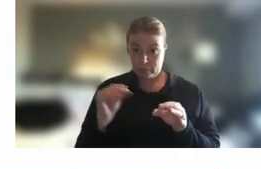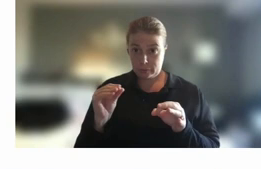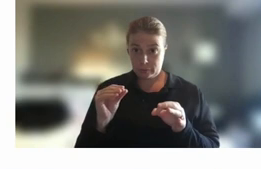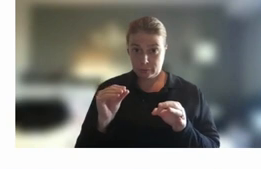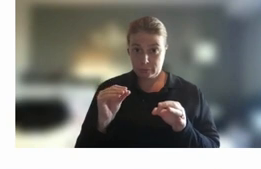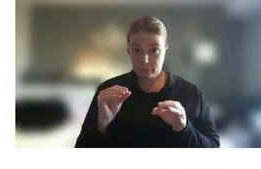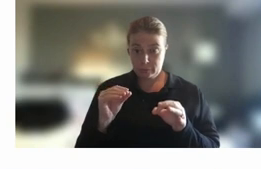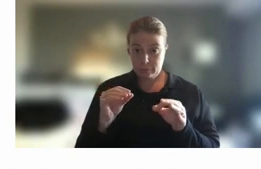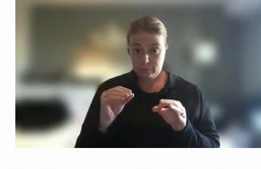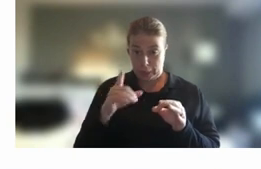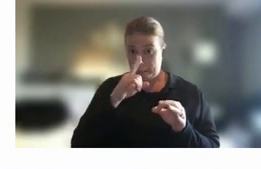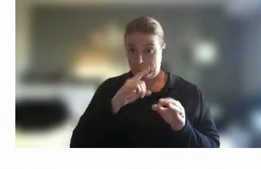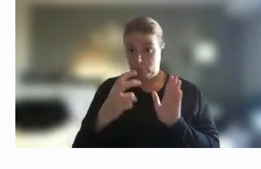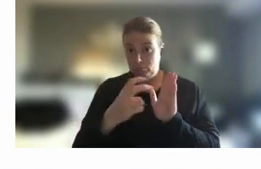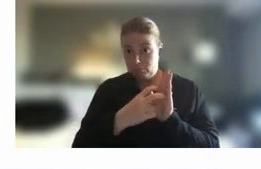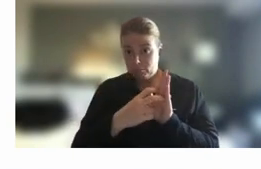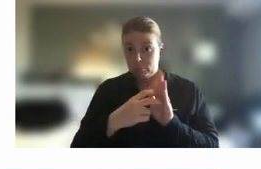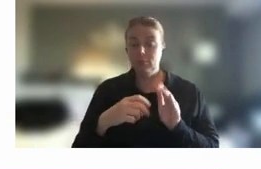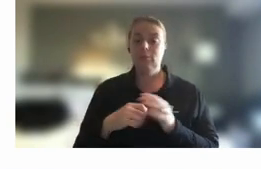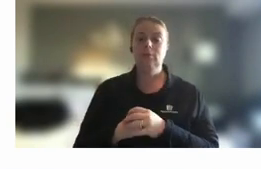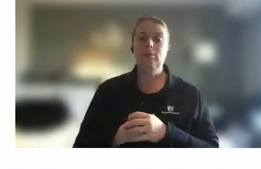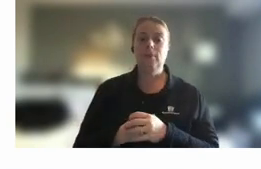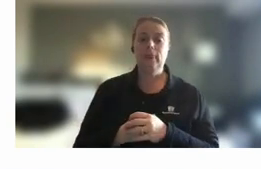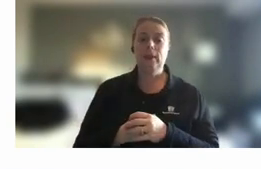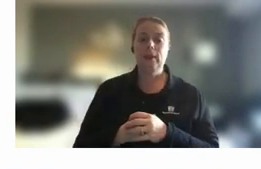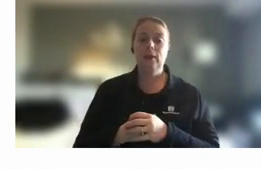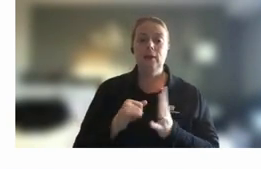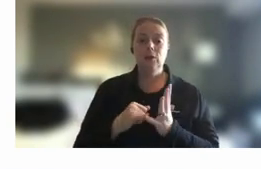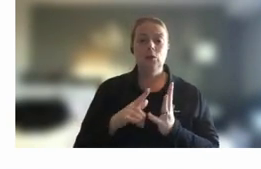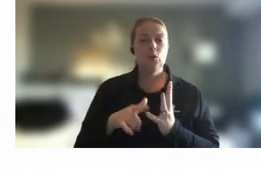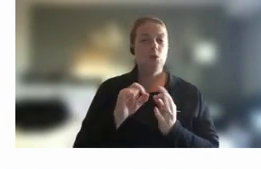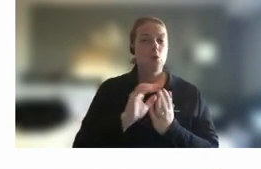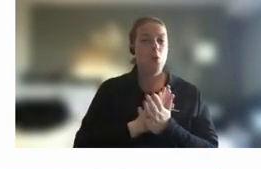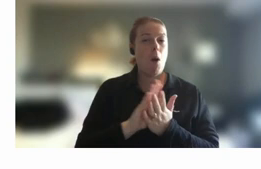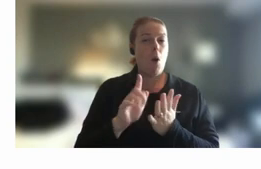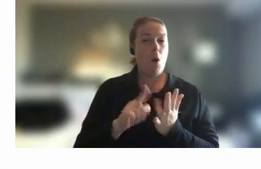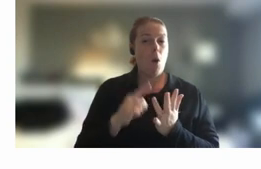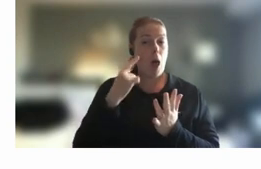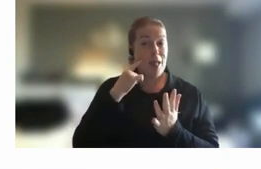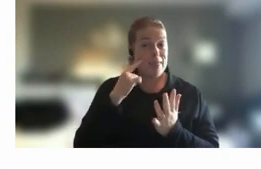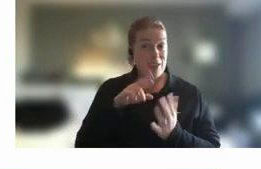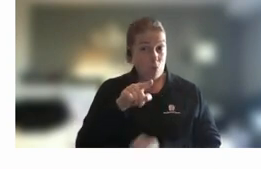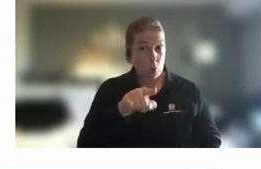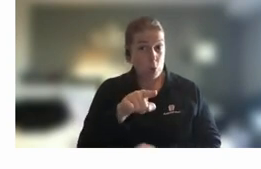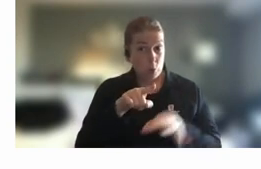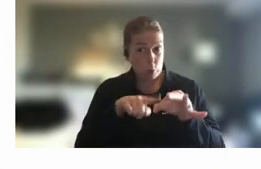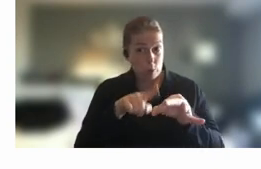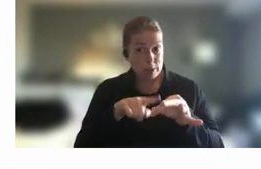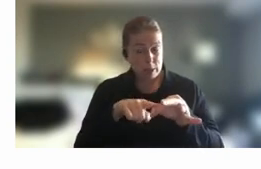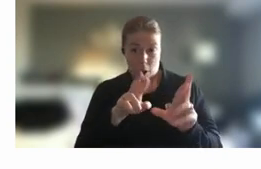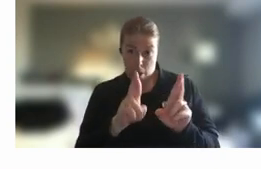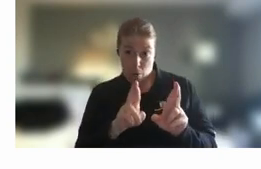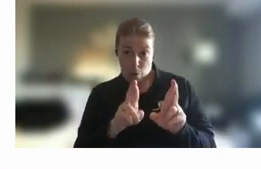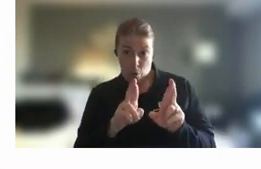registrants in the roadshow today Shubo I think this one really is for you so I'm hoping that we